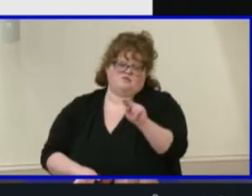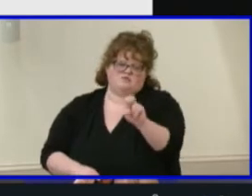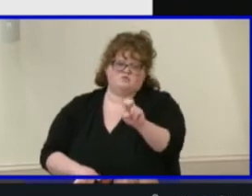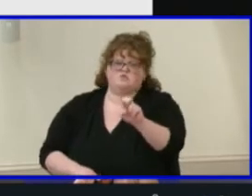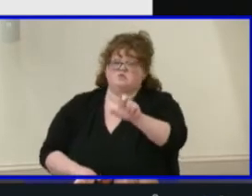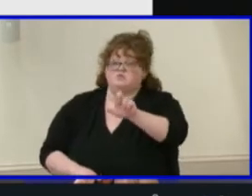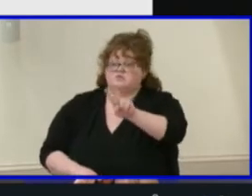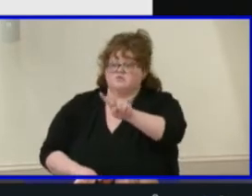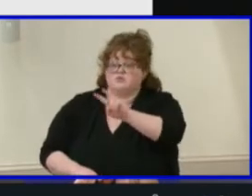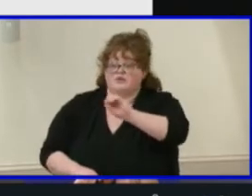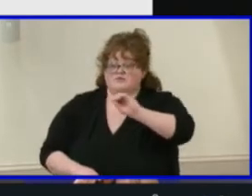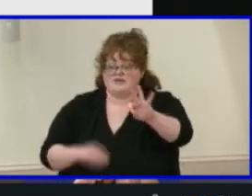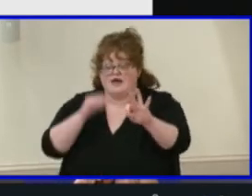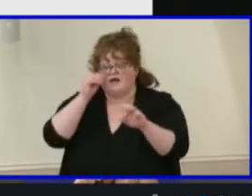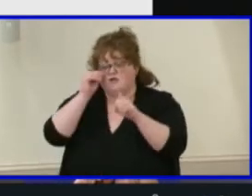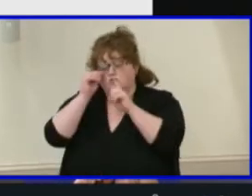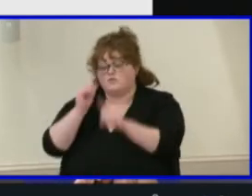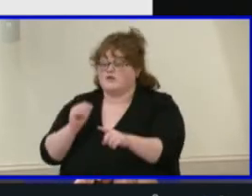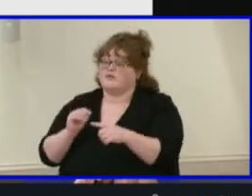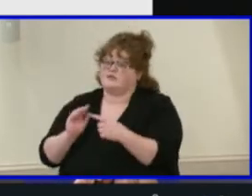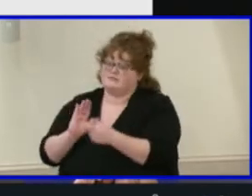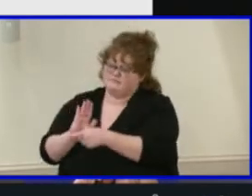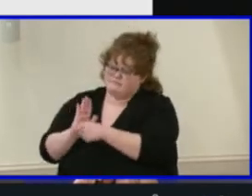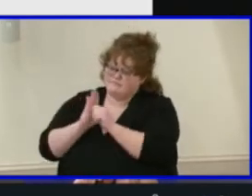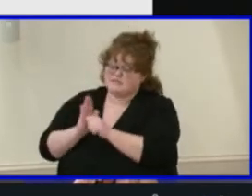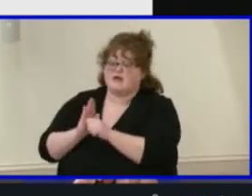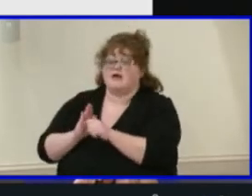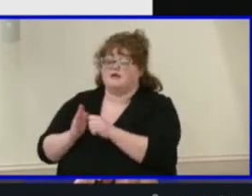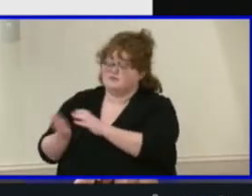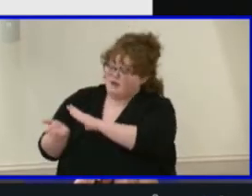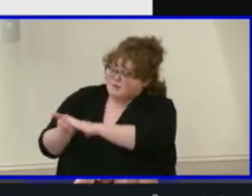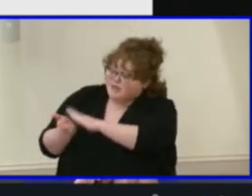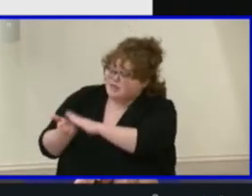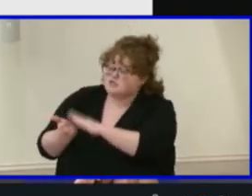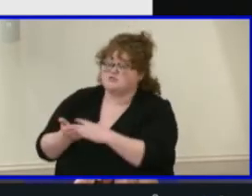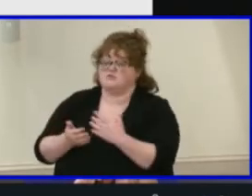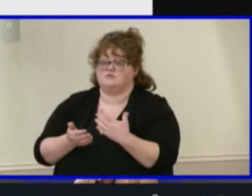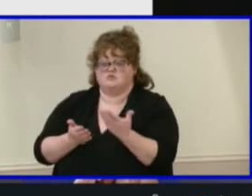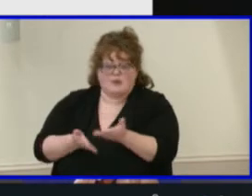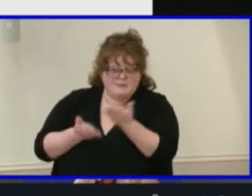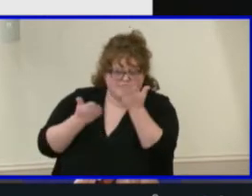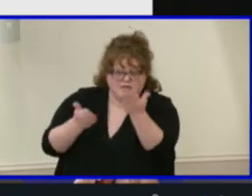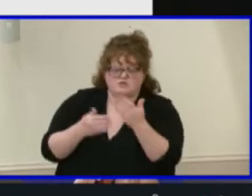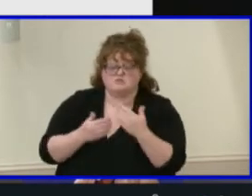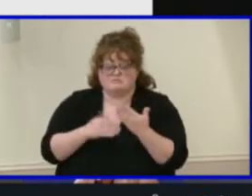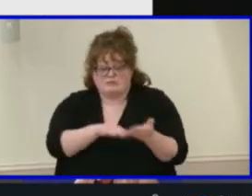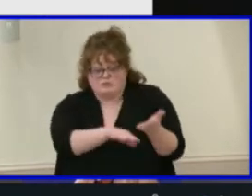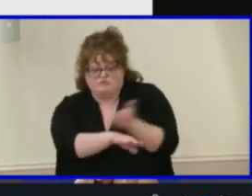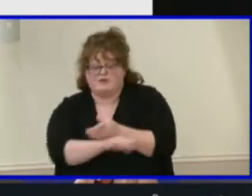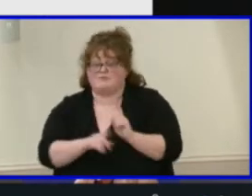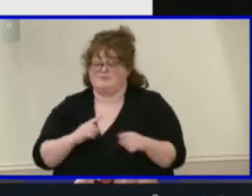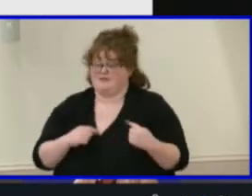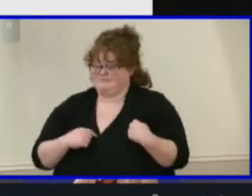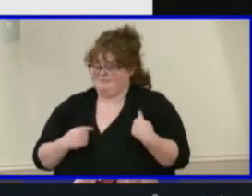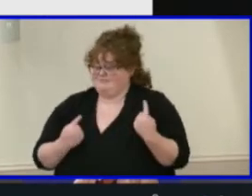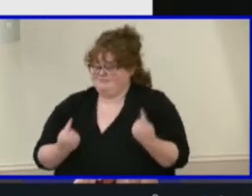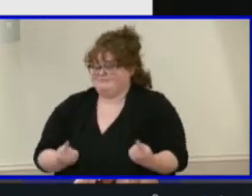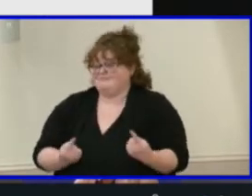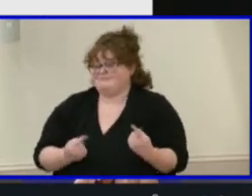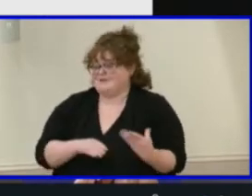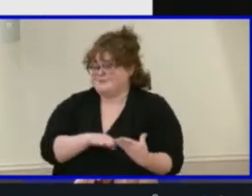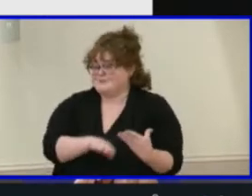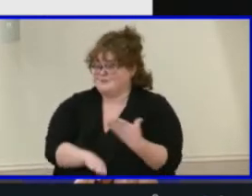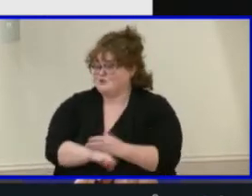commendations, issues, and recommendations. However, significant change has yet to be realized at Maggie